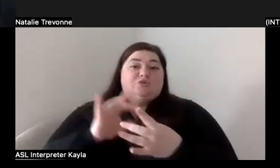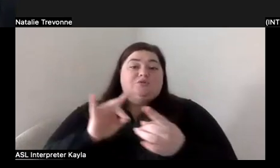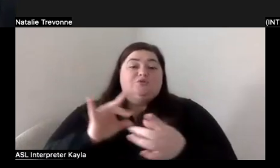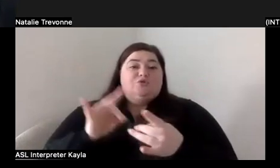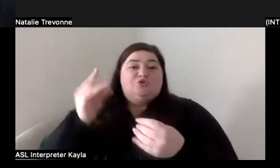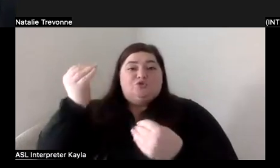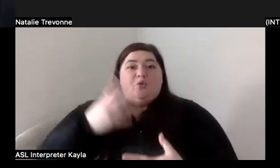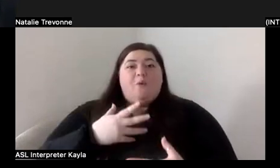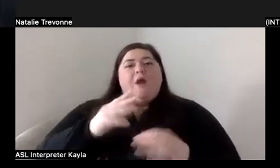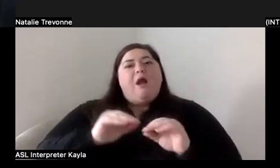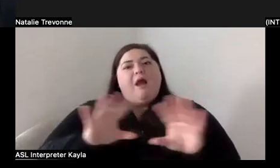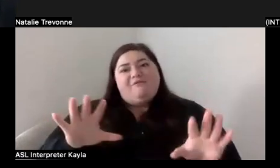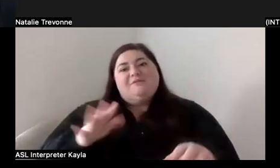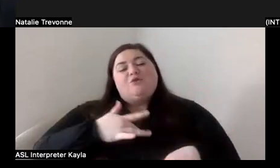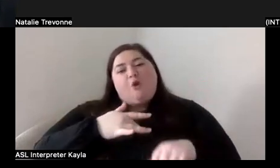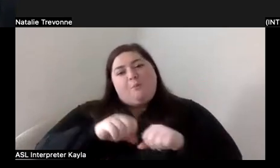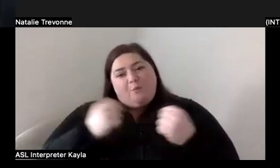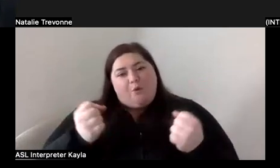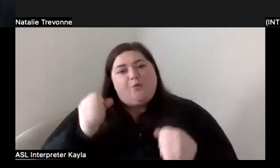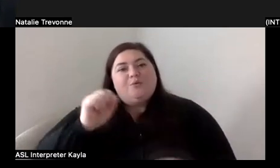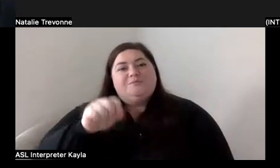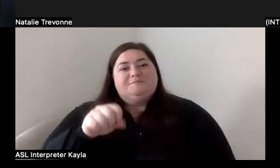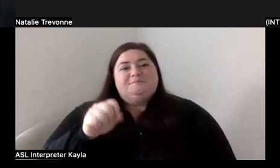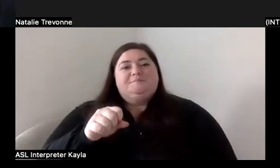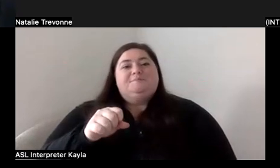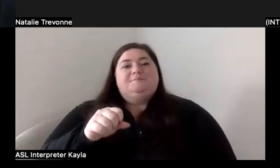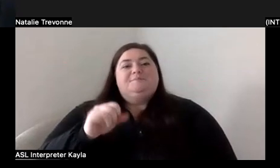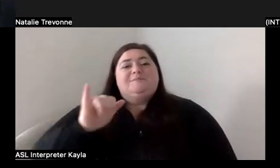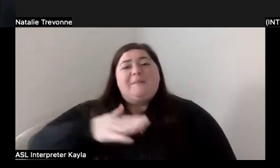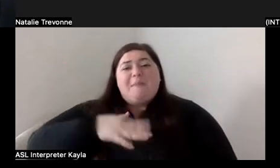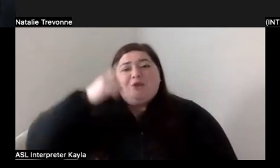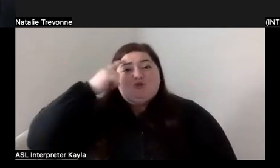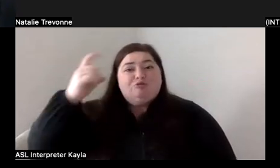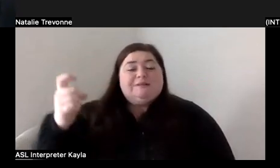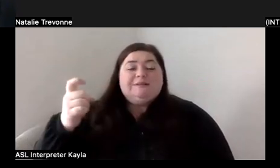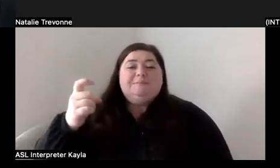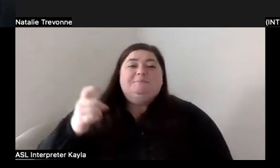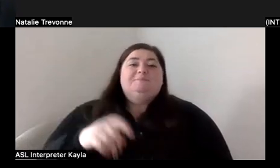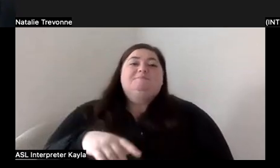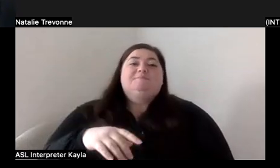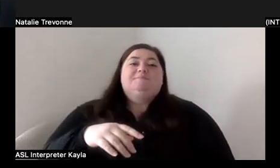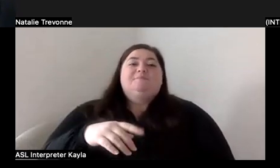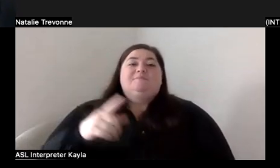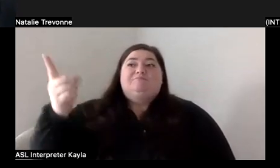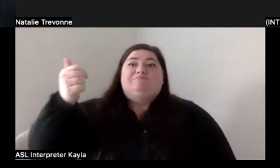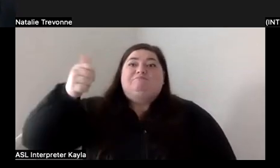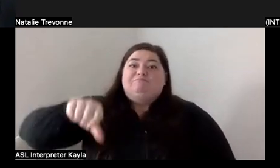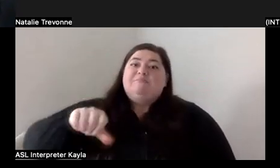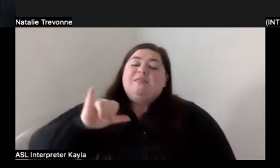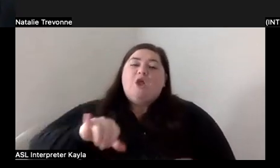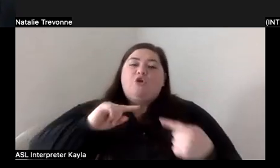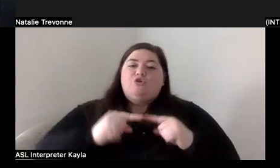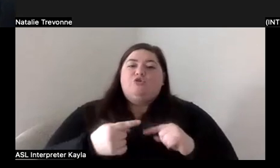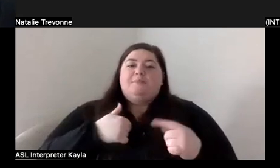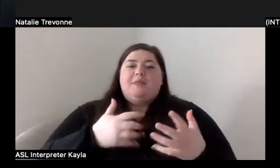like crushed my Molly, you know, dreams, you know, and things like that. And that hurt me a lot.